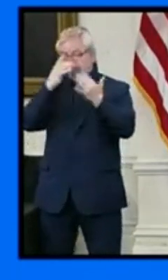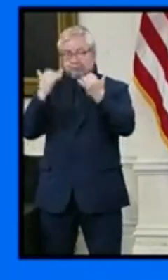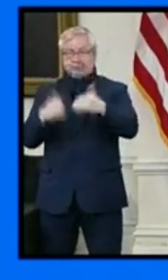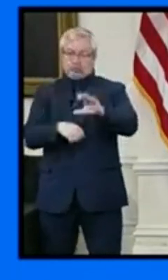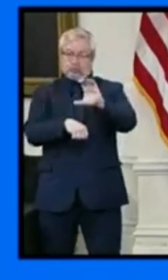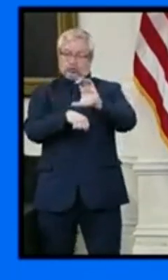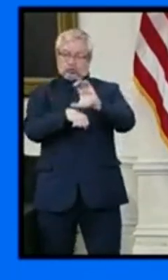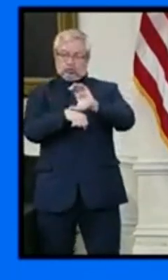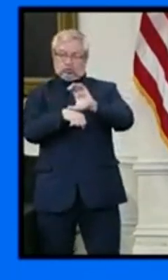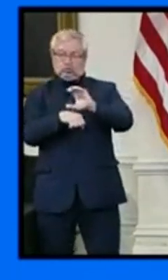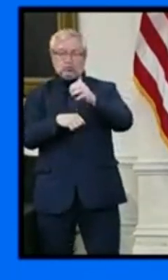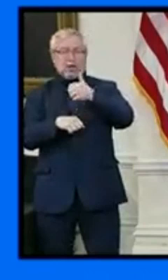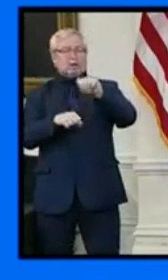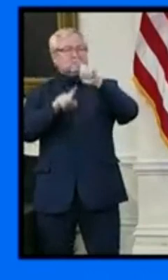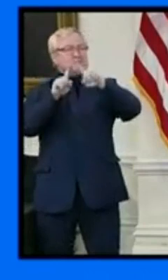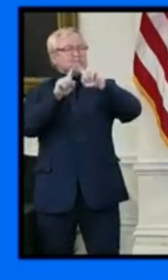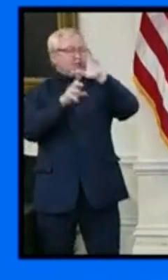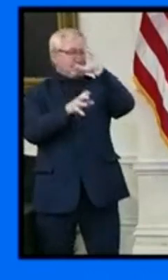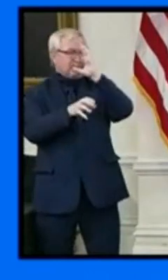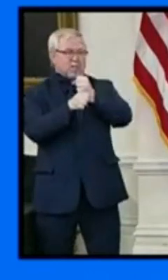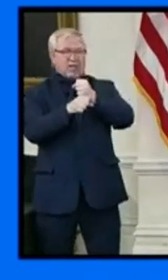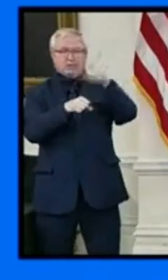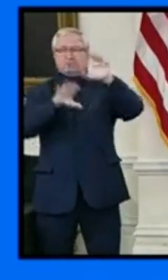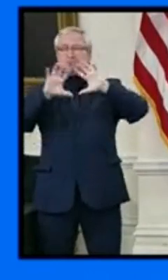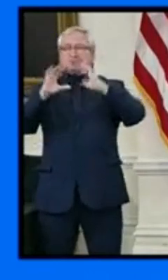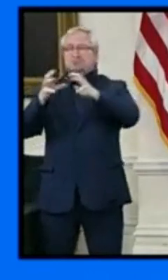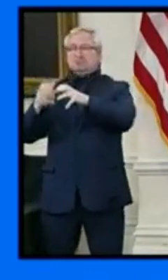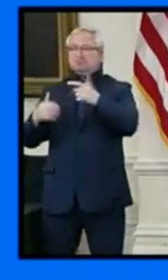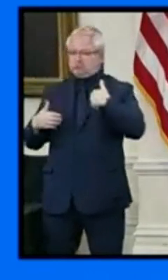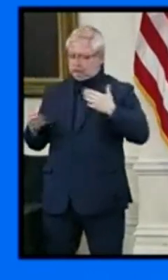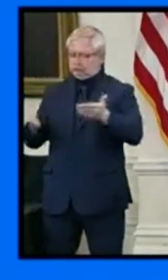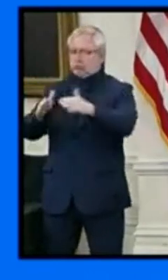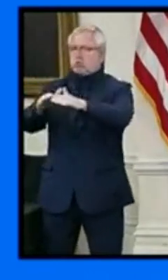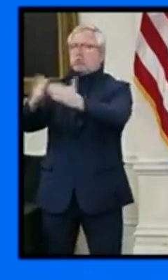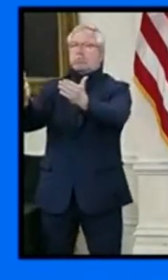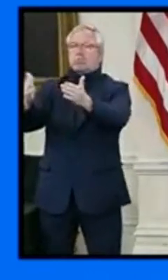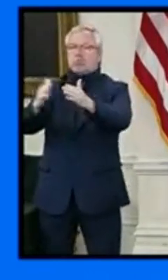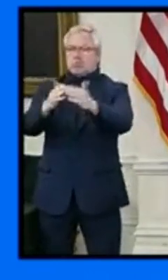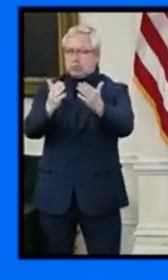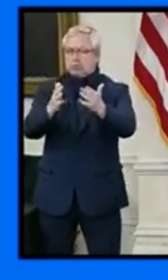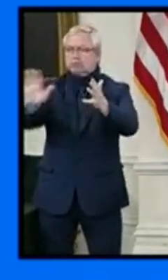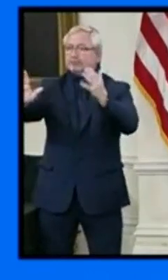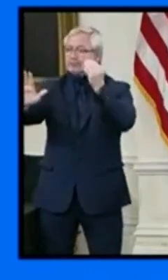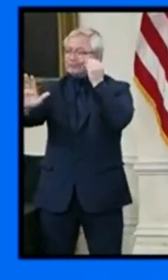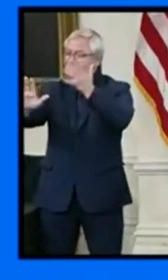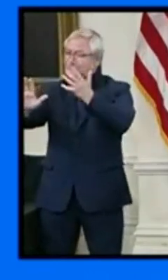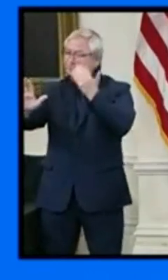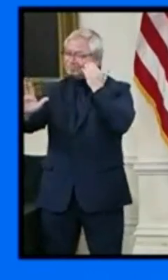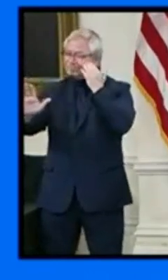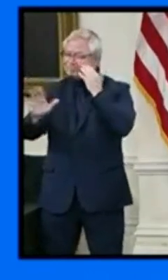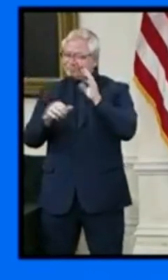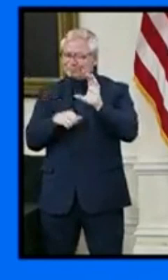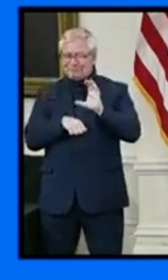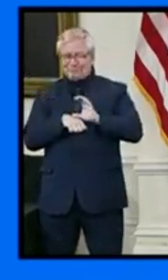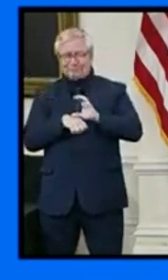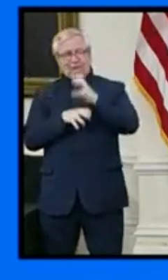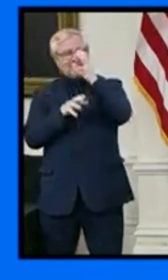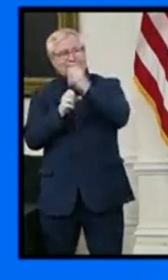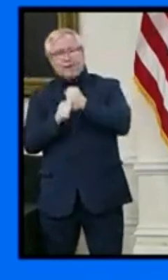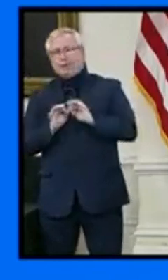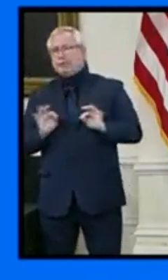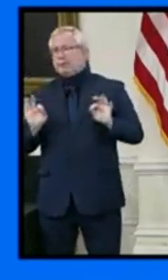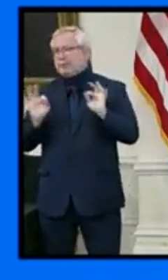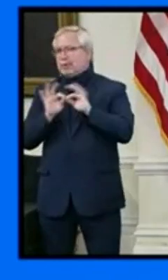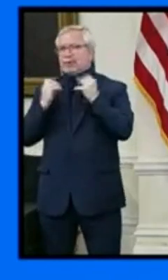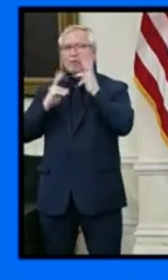Faith and worship are such an essential part of the lives of so many people. Holding services outside